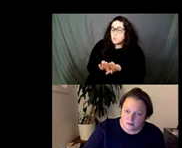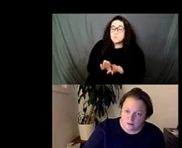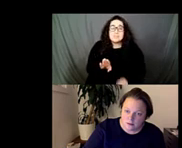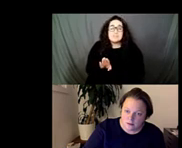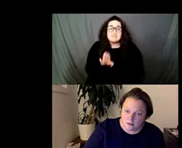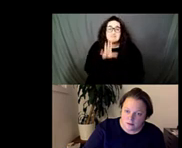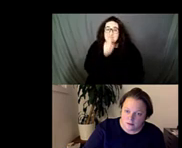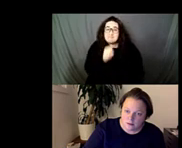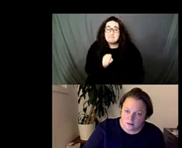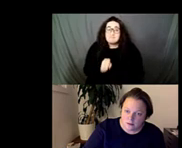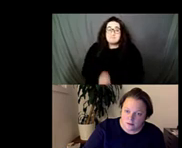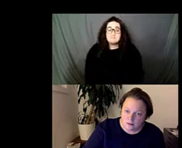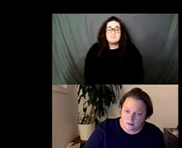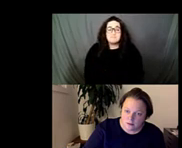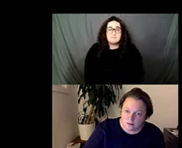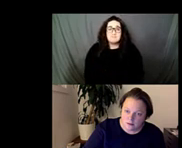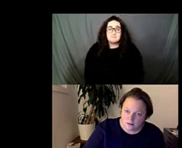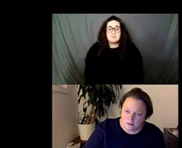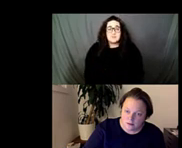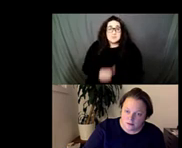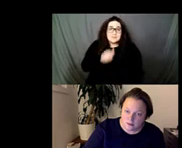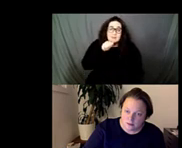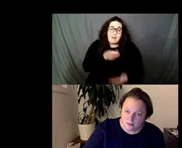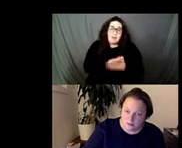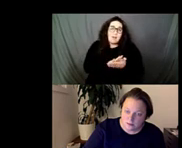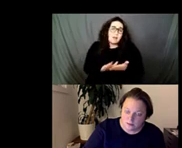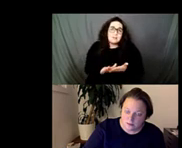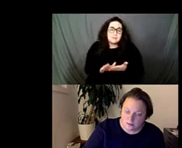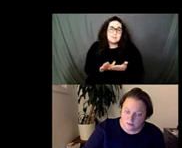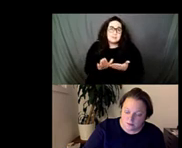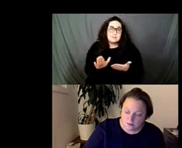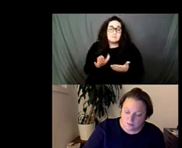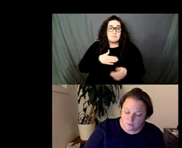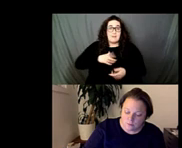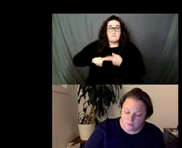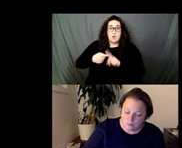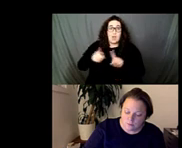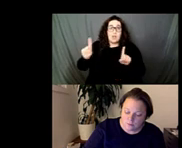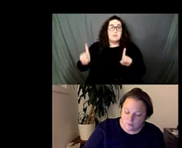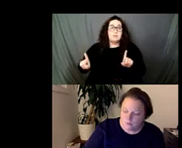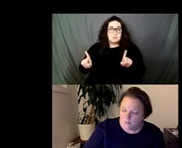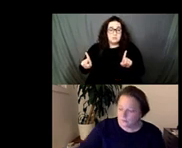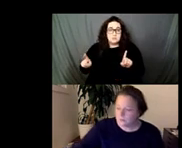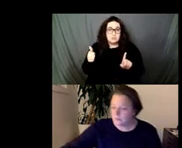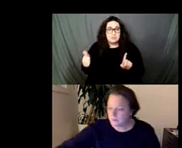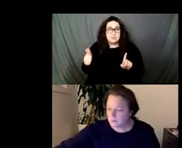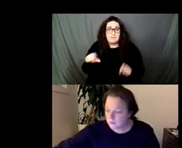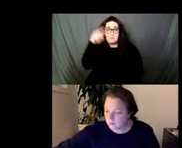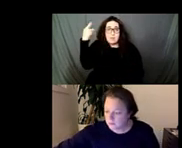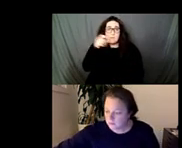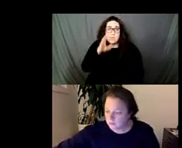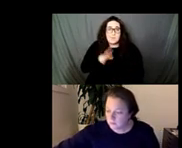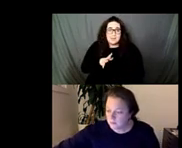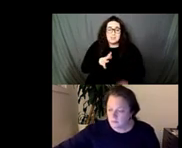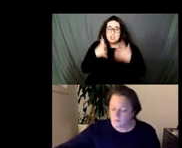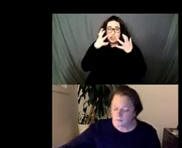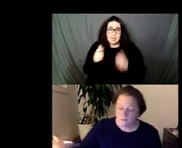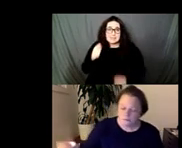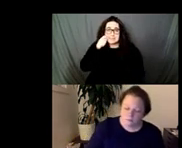was really um um violent for my friend um who is a black woman darker skin